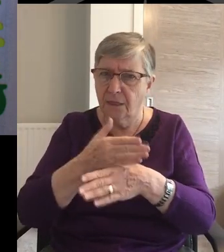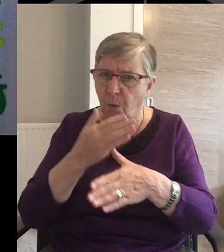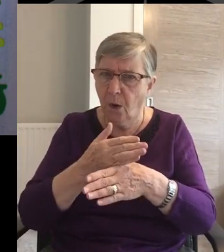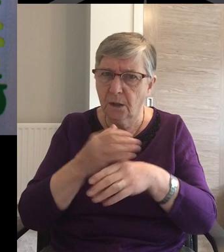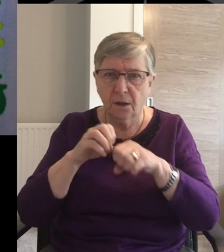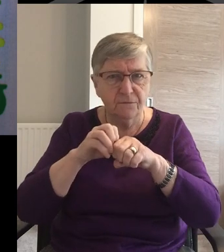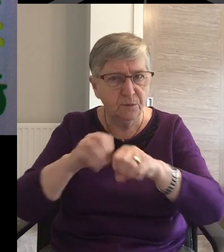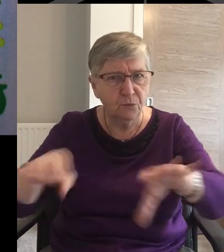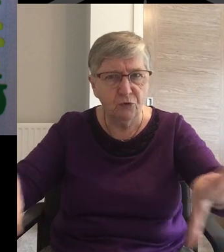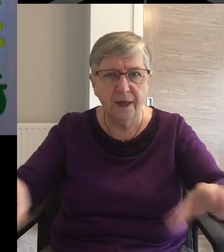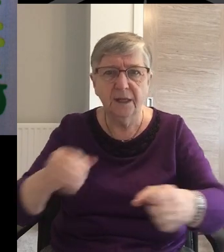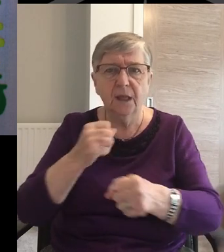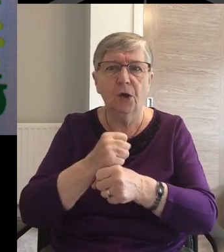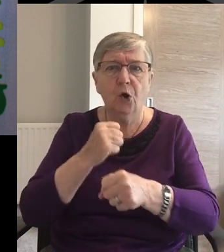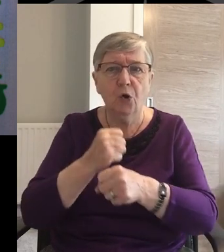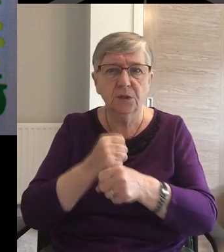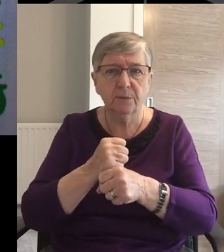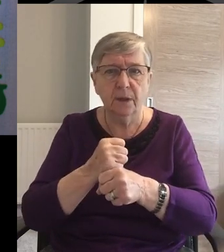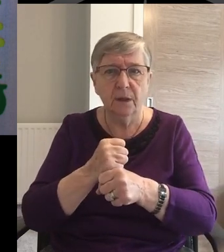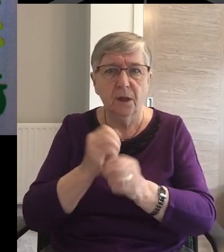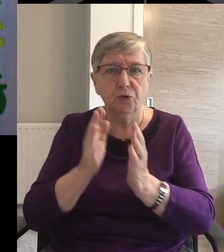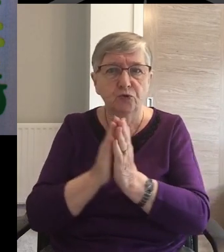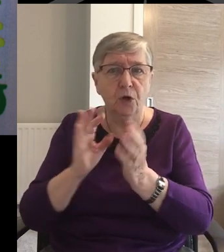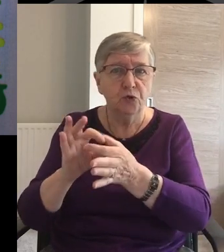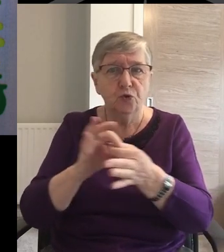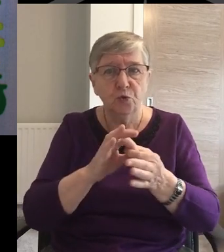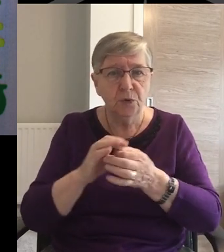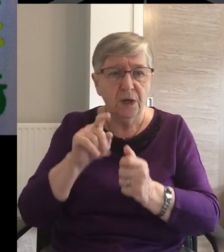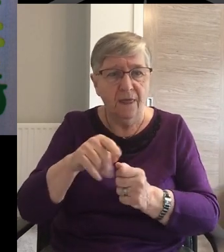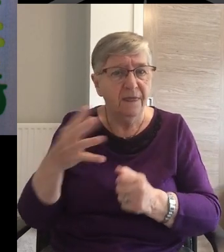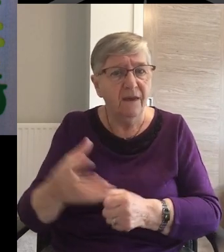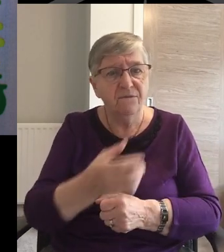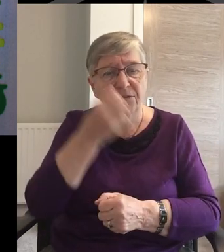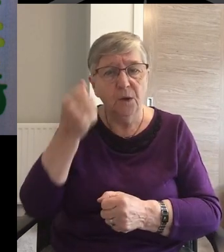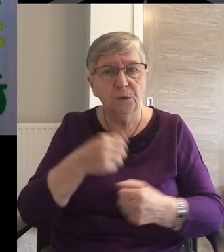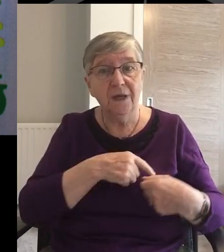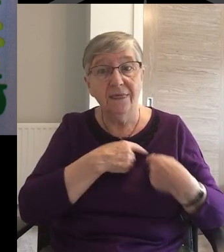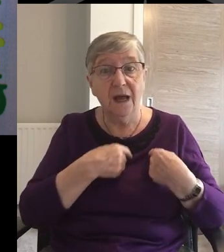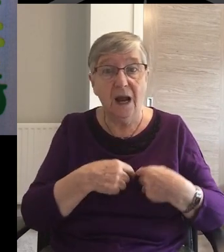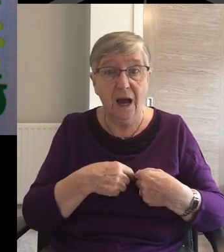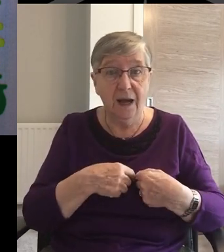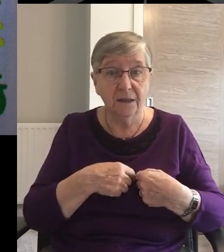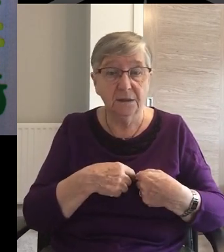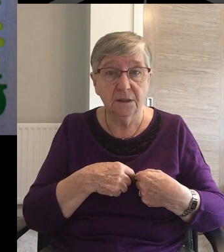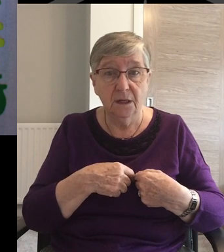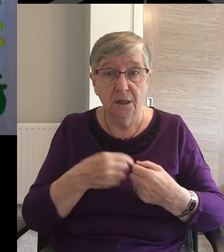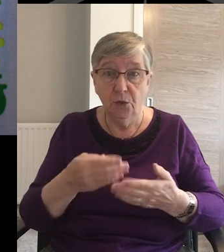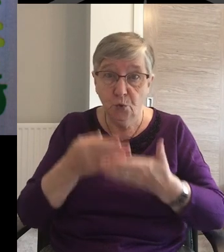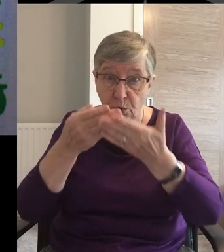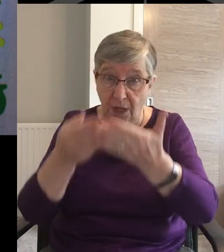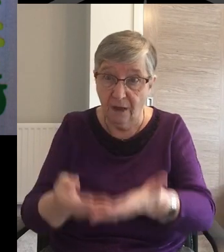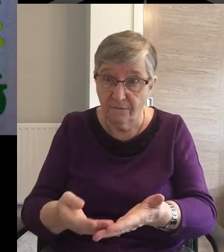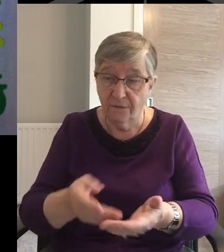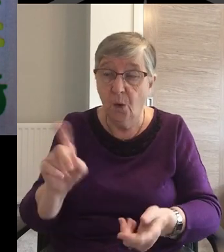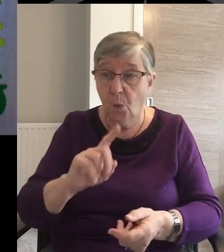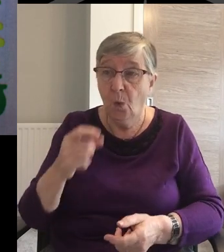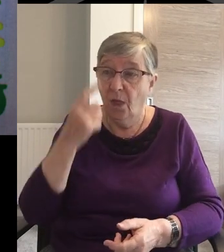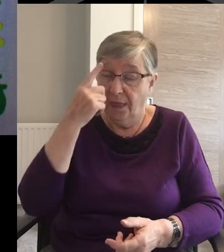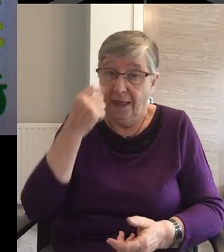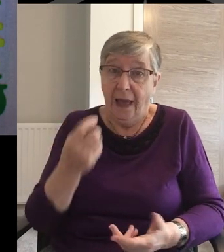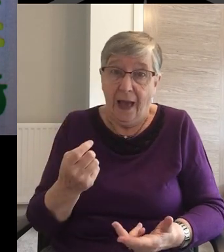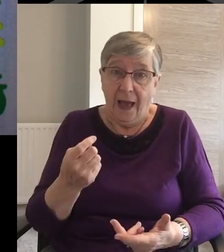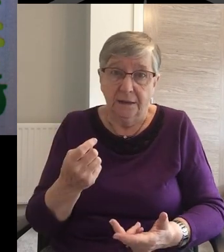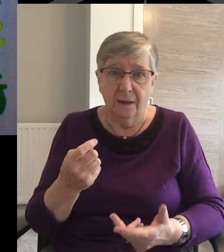And of church unity That they found it in their hearts To give not only according to their means But